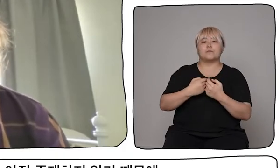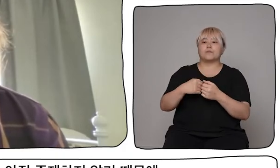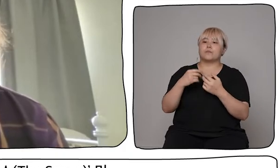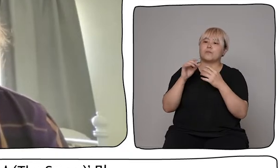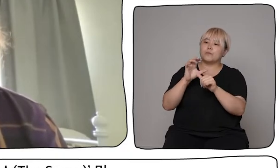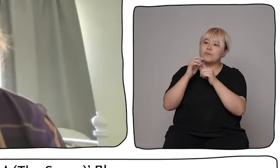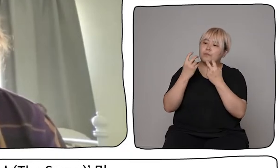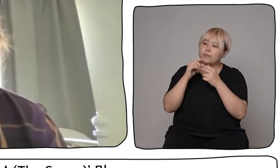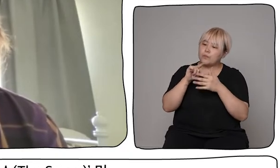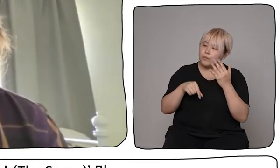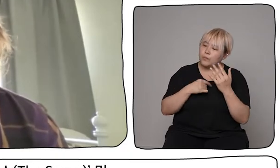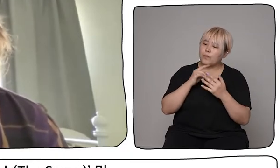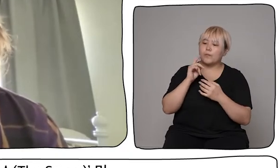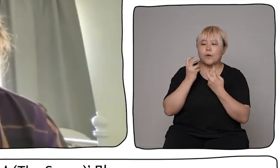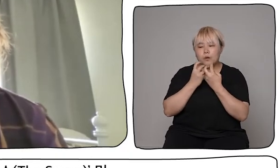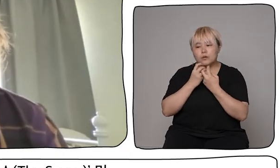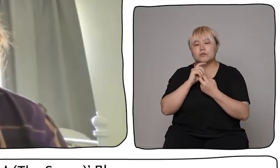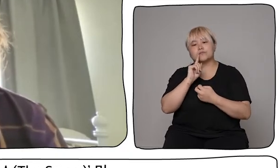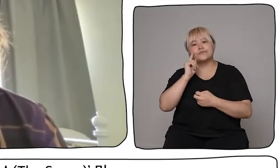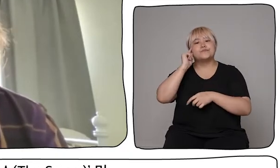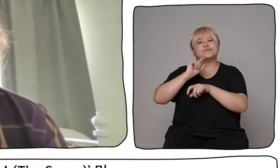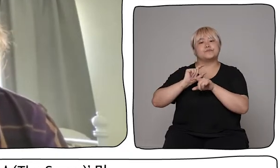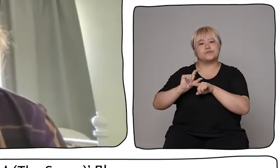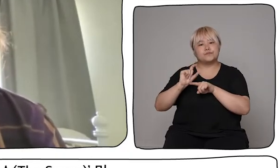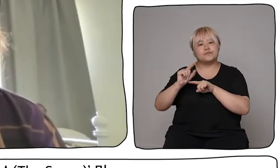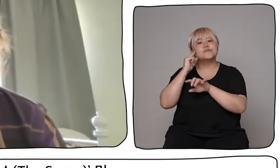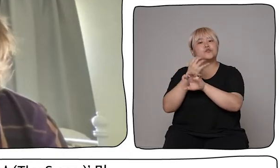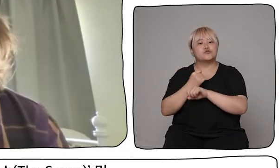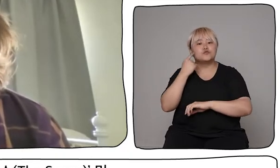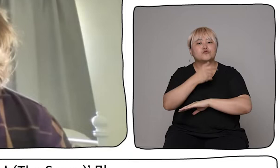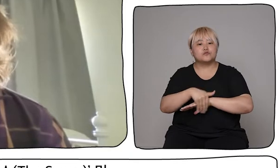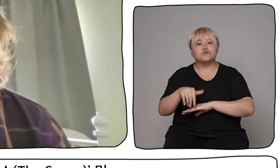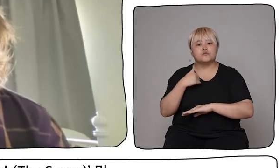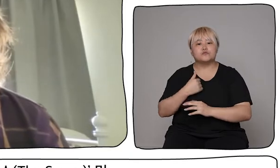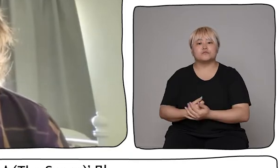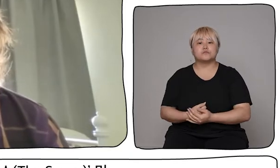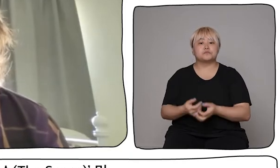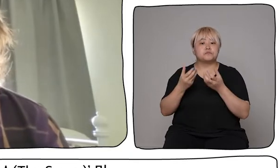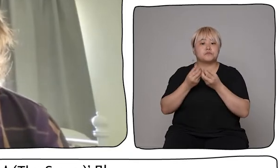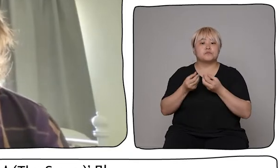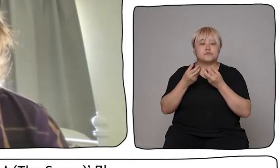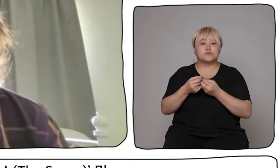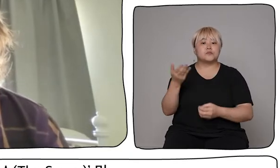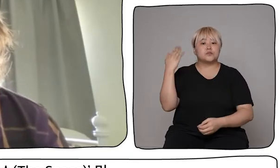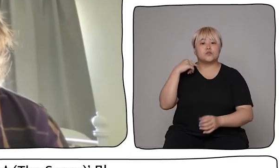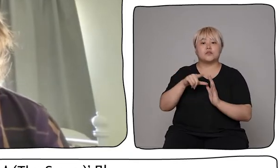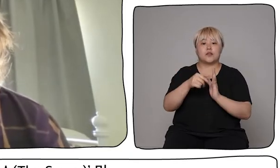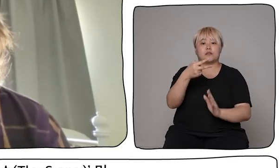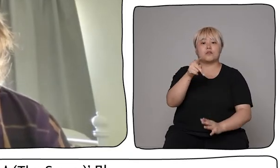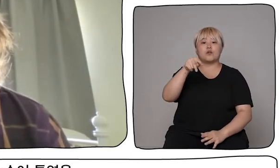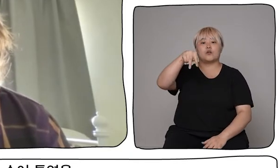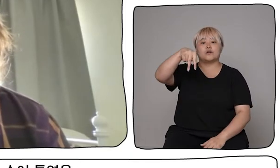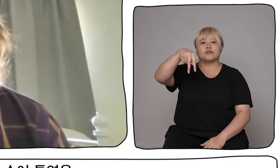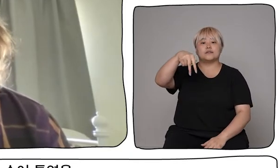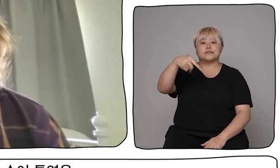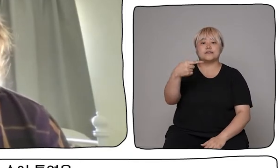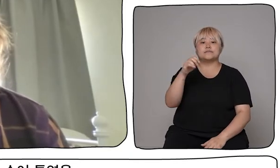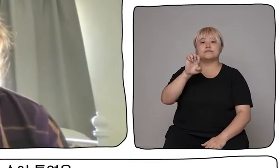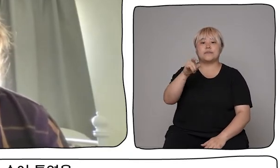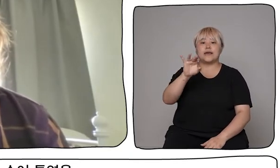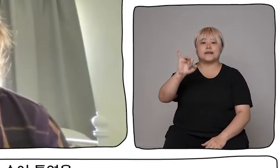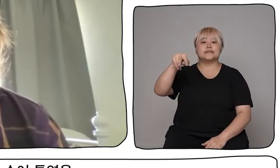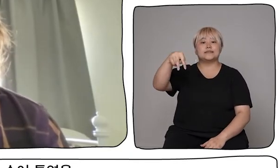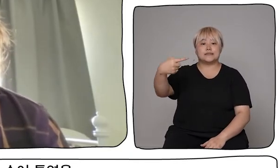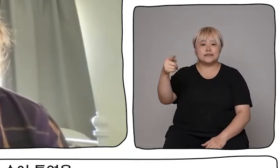A great example of one of these is our recent project with The Space, a digital arts organisation in the UK, where we were looking